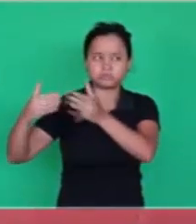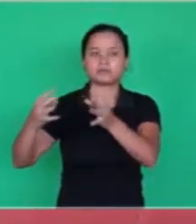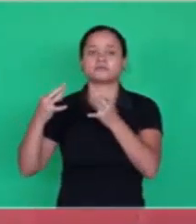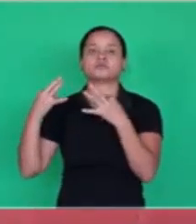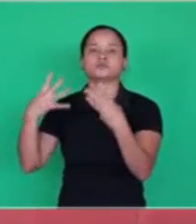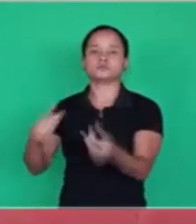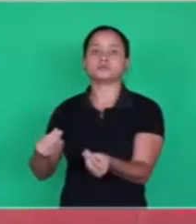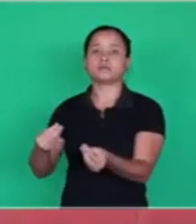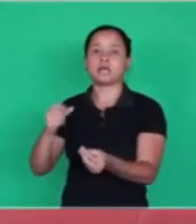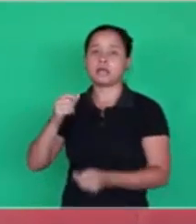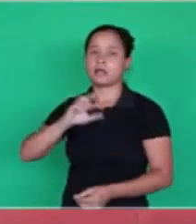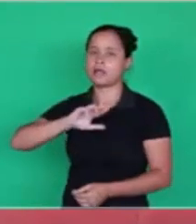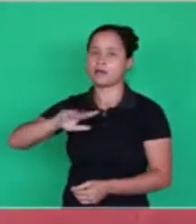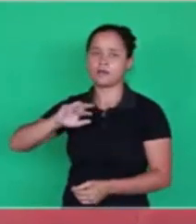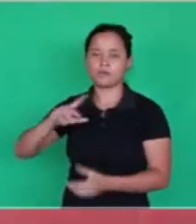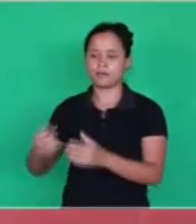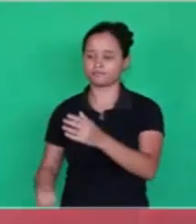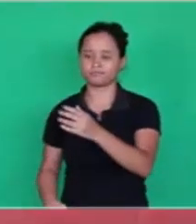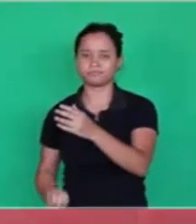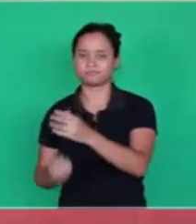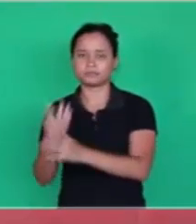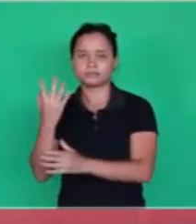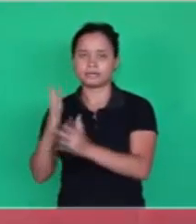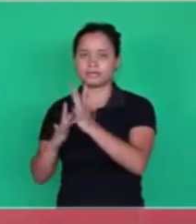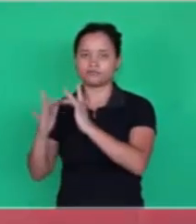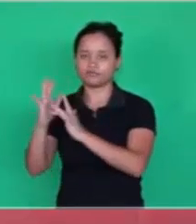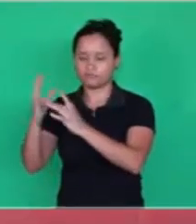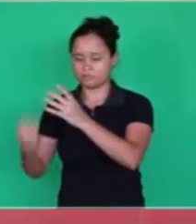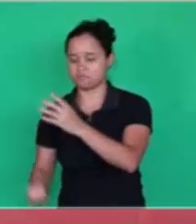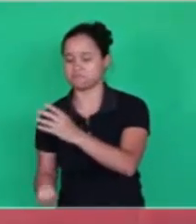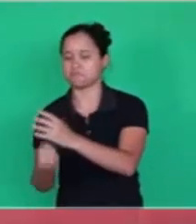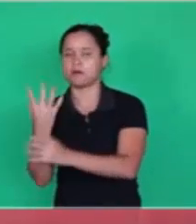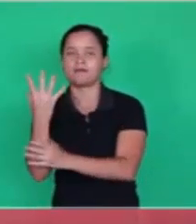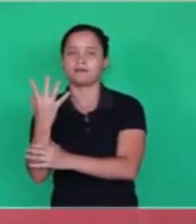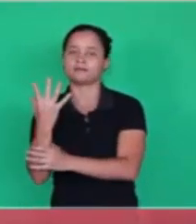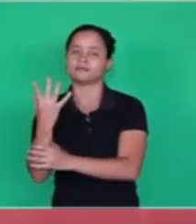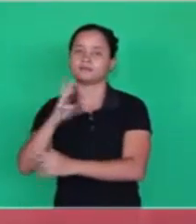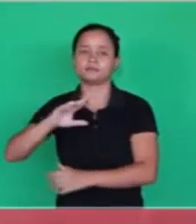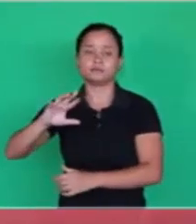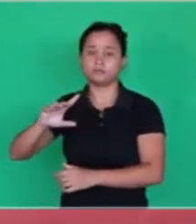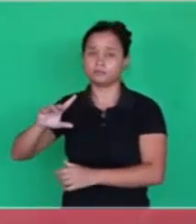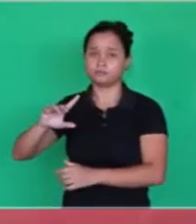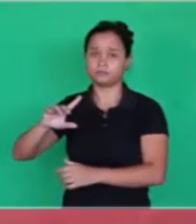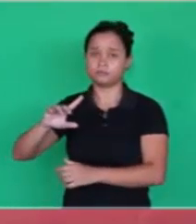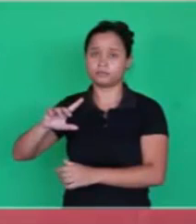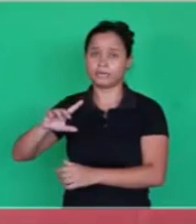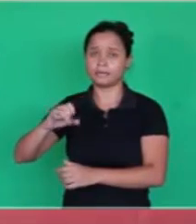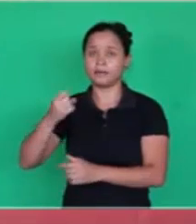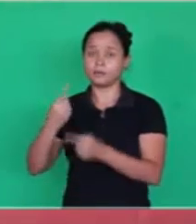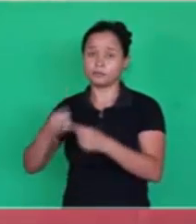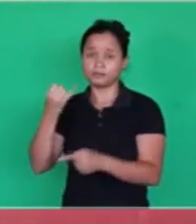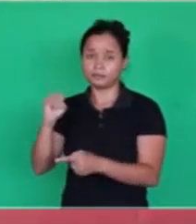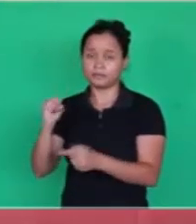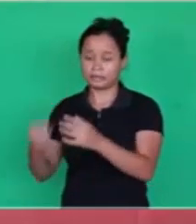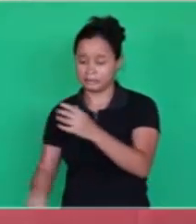everything. He's not a creation. He's not a creature. If he was created, he would die.